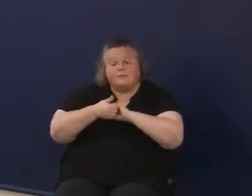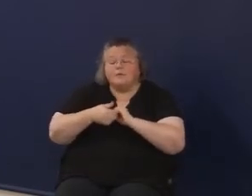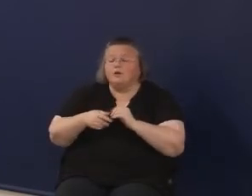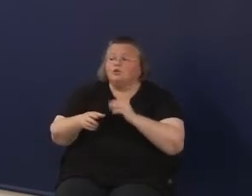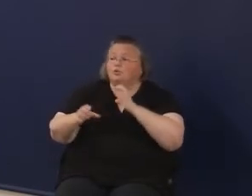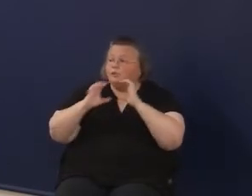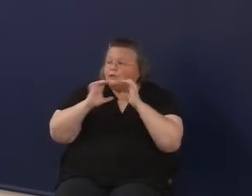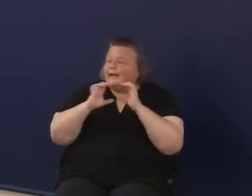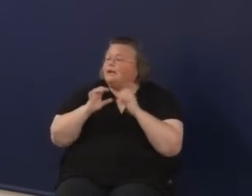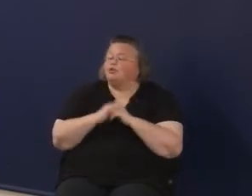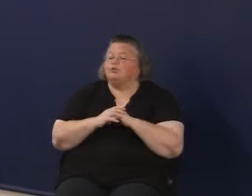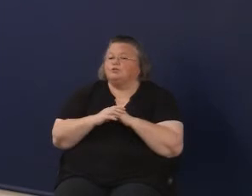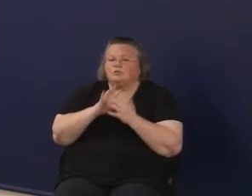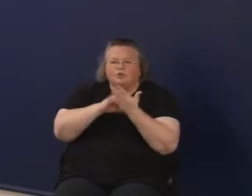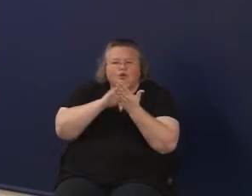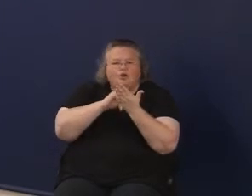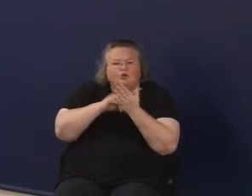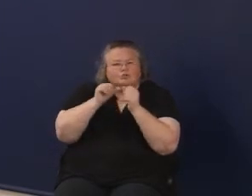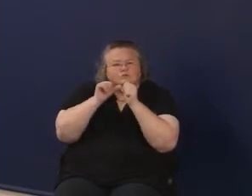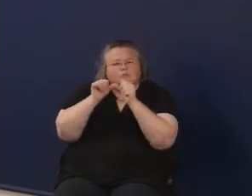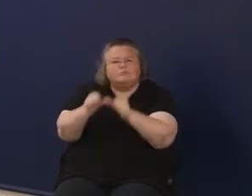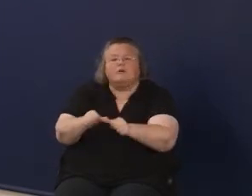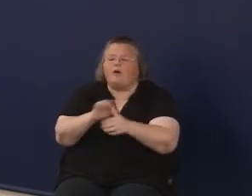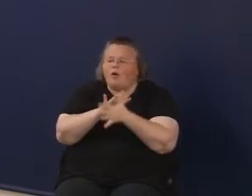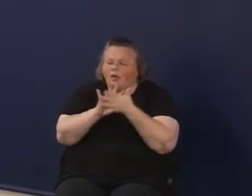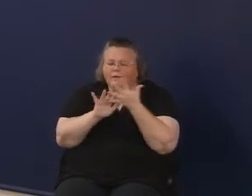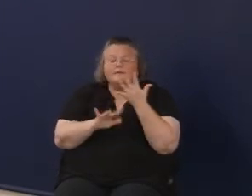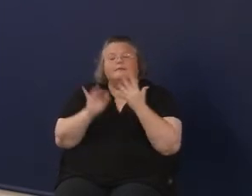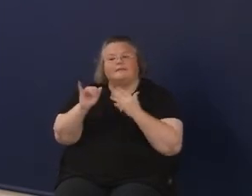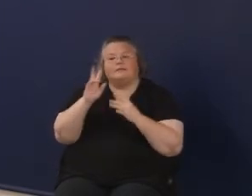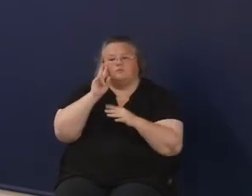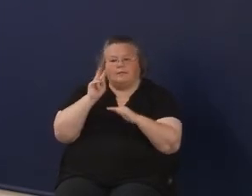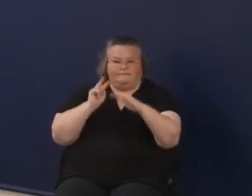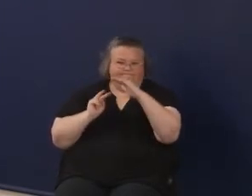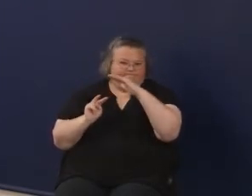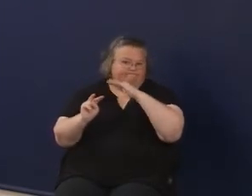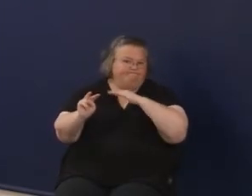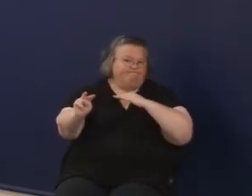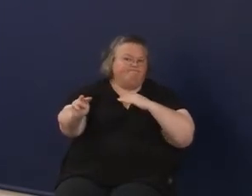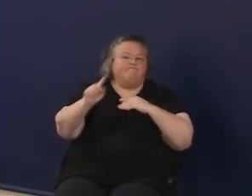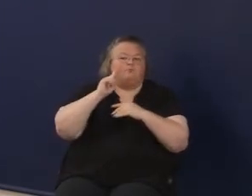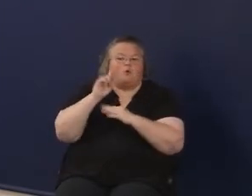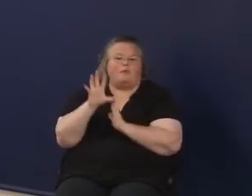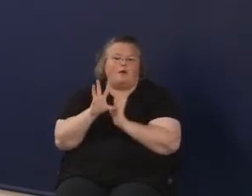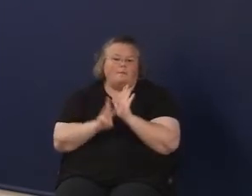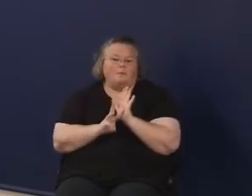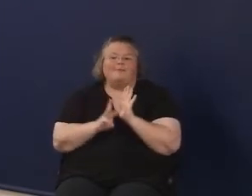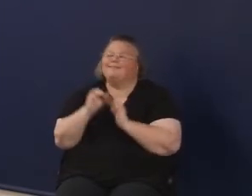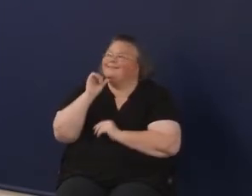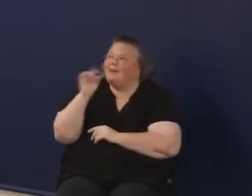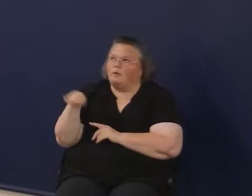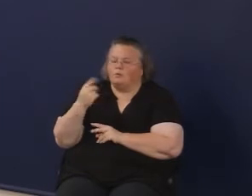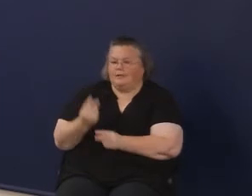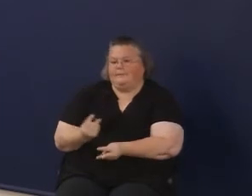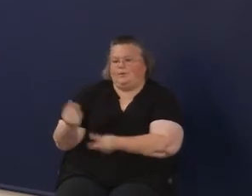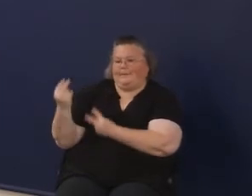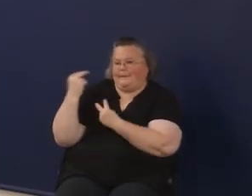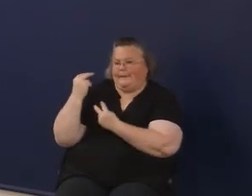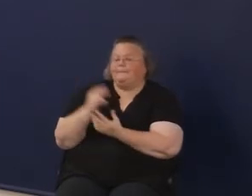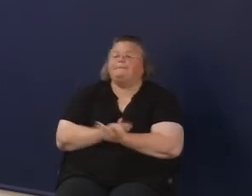learners and all of those things. This is really about looking forward for the commonwealth, not just looking backward.